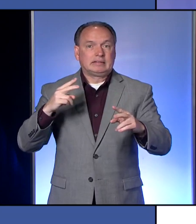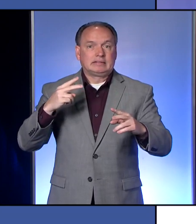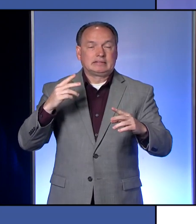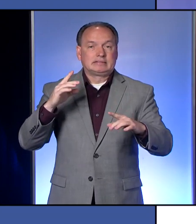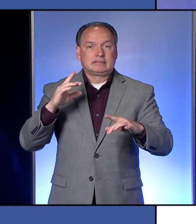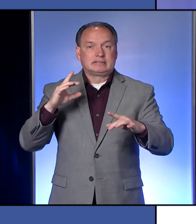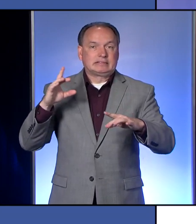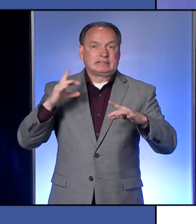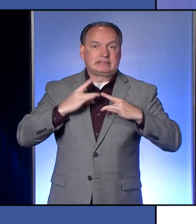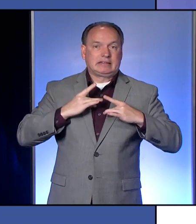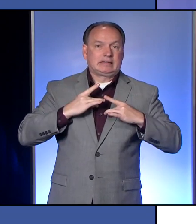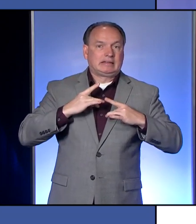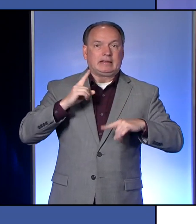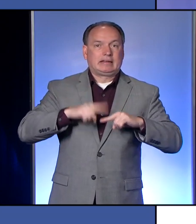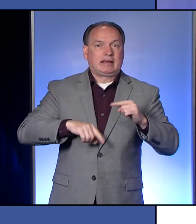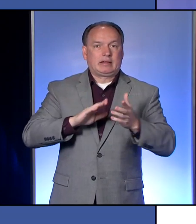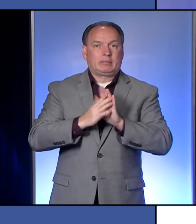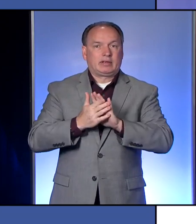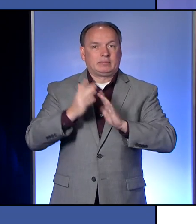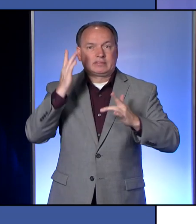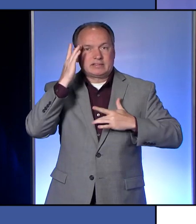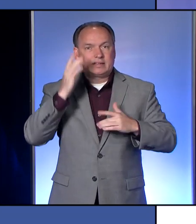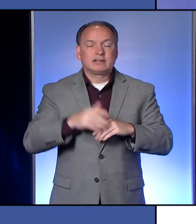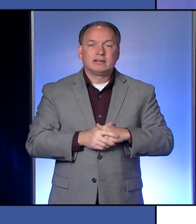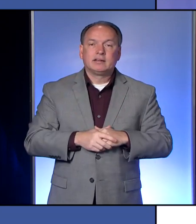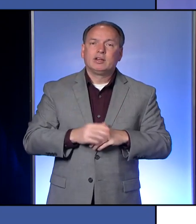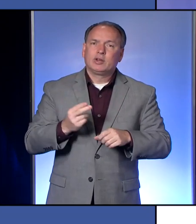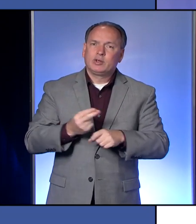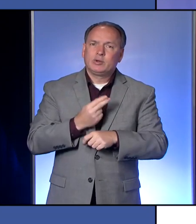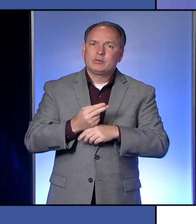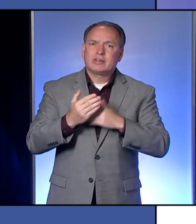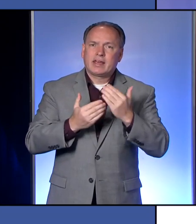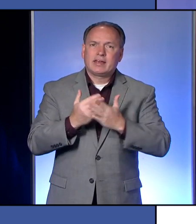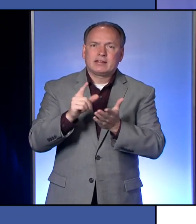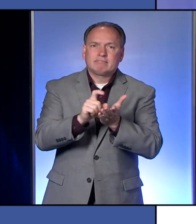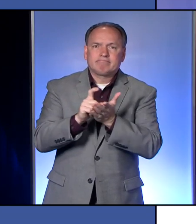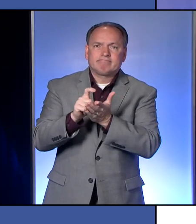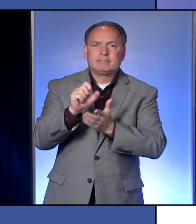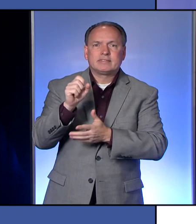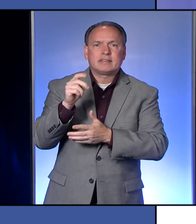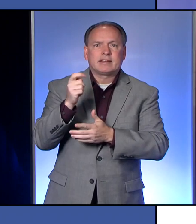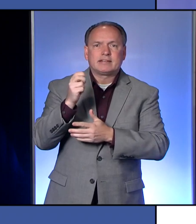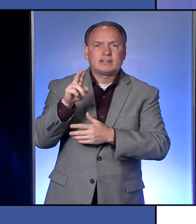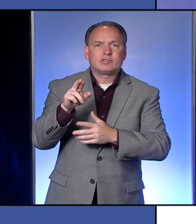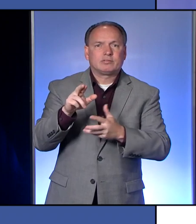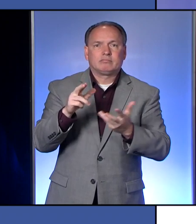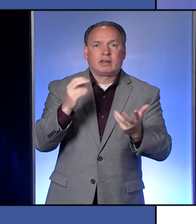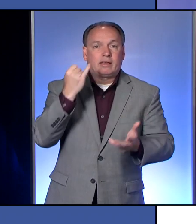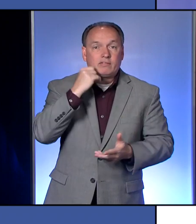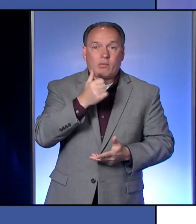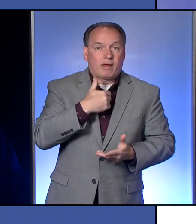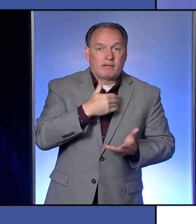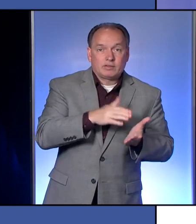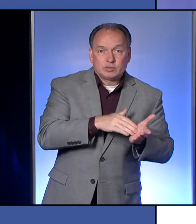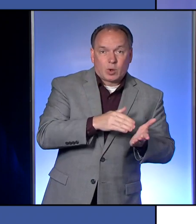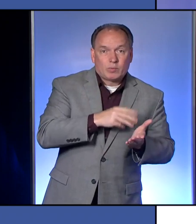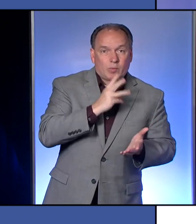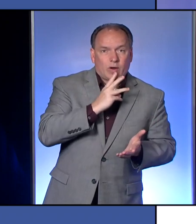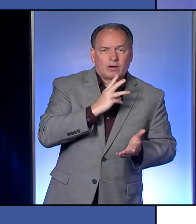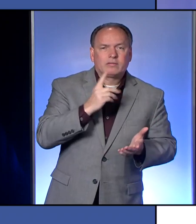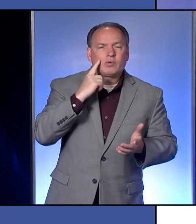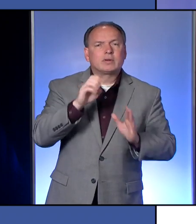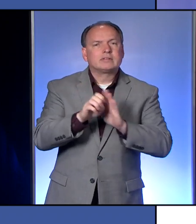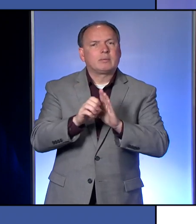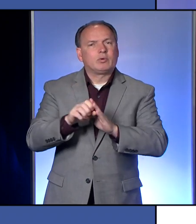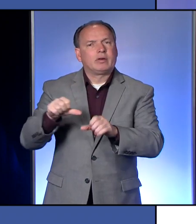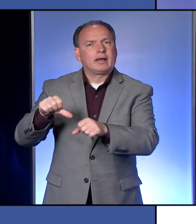make you sick. Use hand sanitizer when not able to use soap and water, like when you go to the gas station